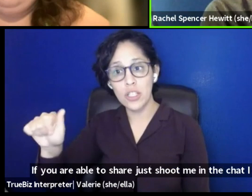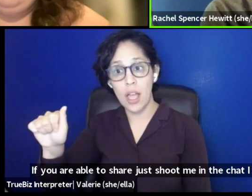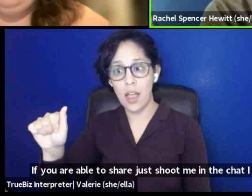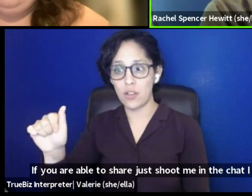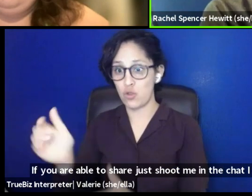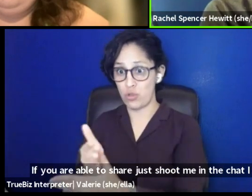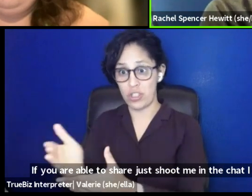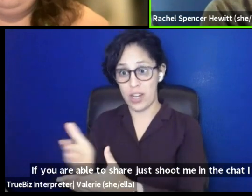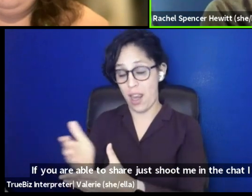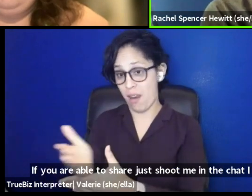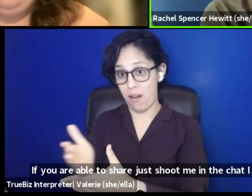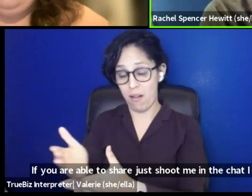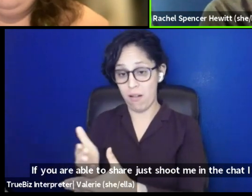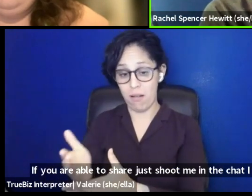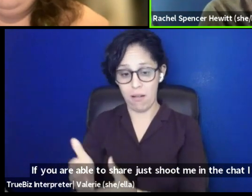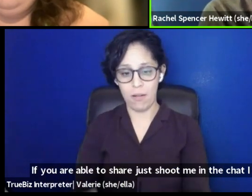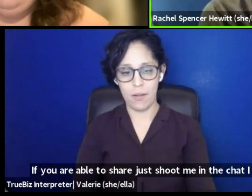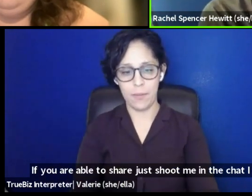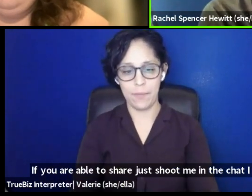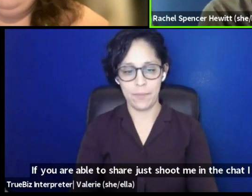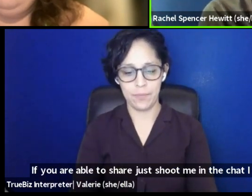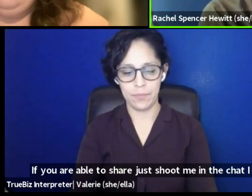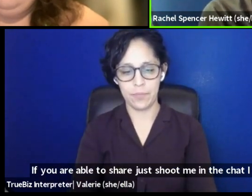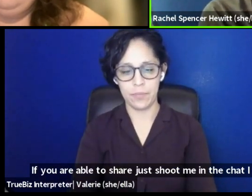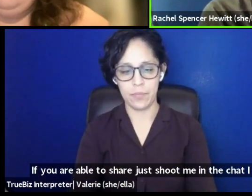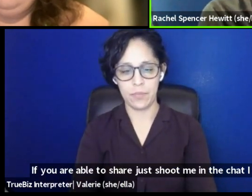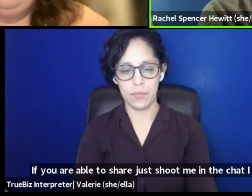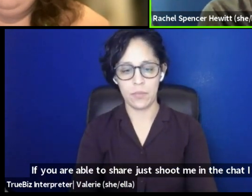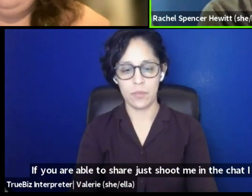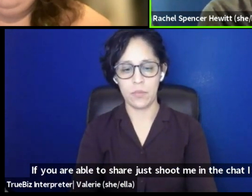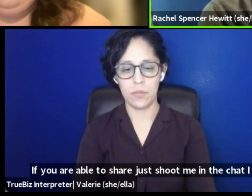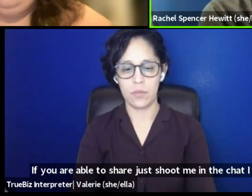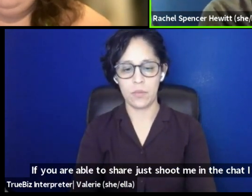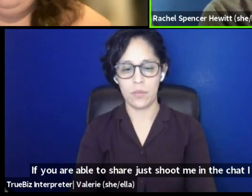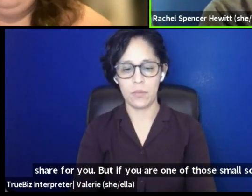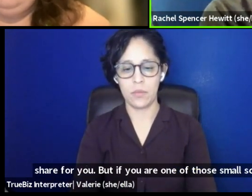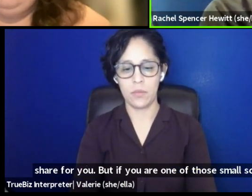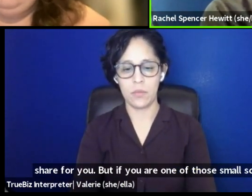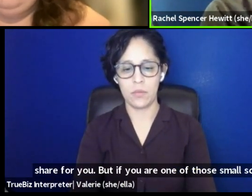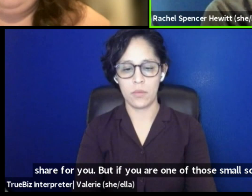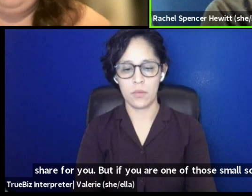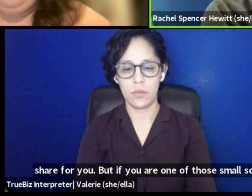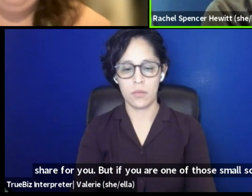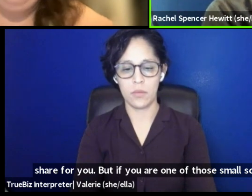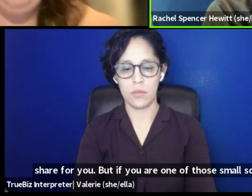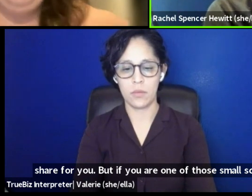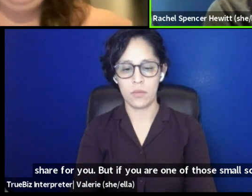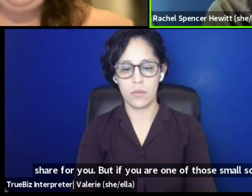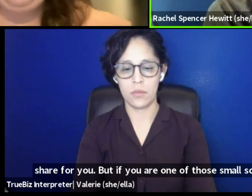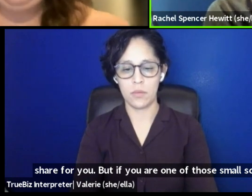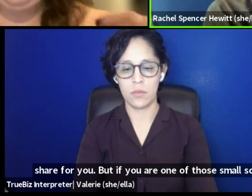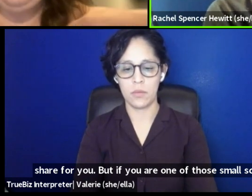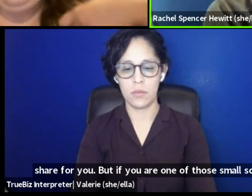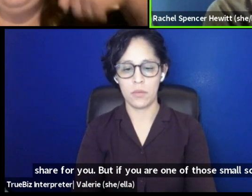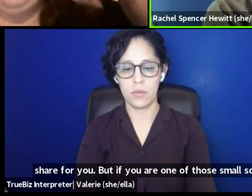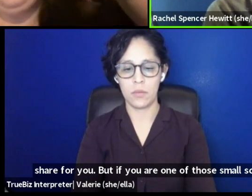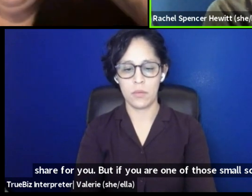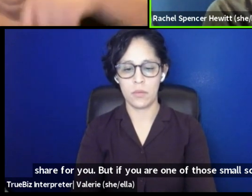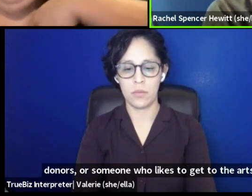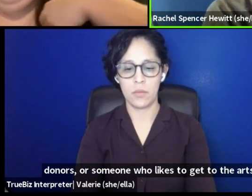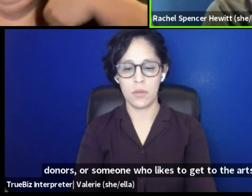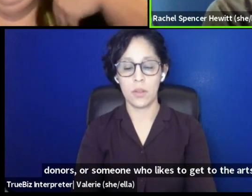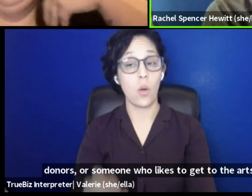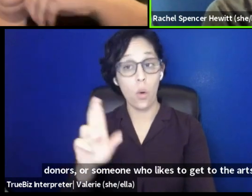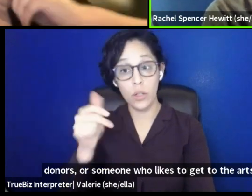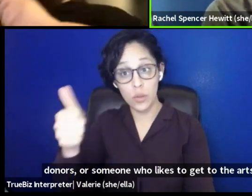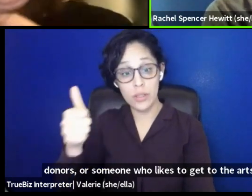can share for you. But if you are one of those small-scale donors or someone who likes to give to the arts, um, there